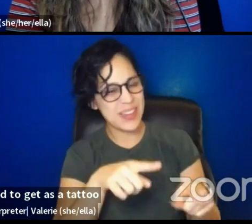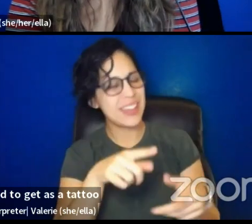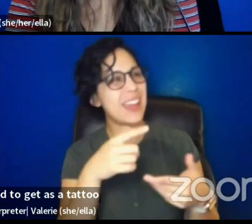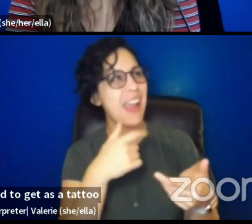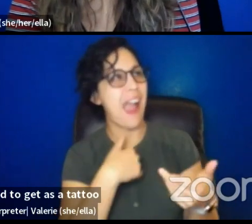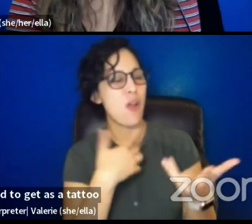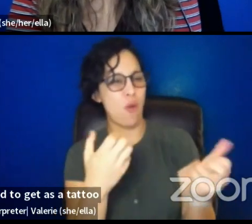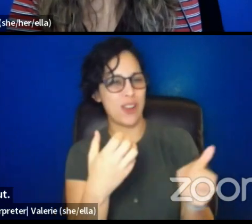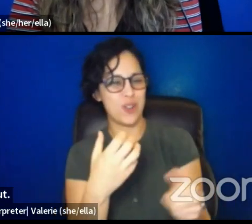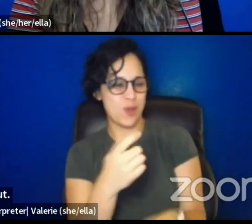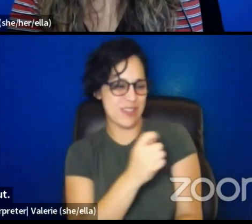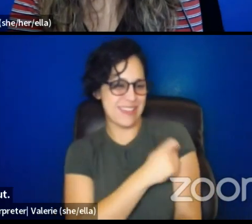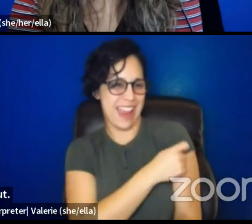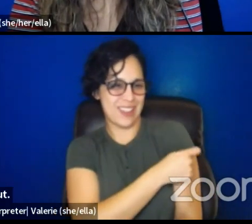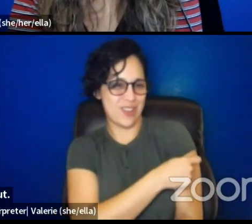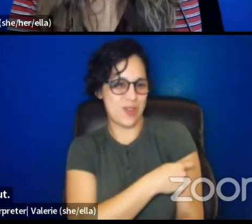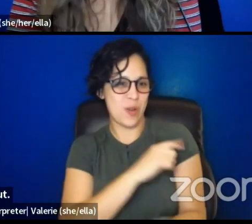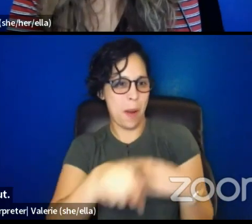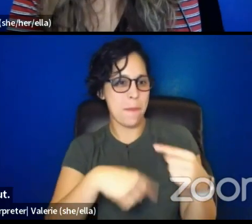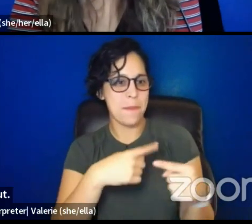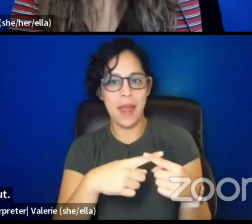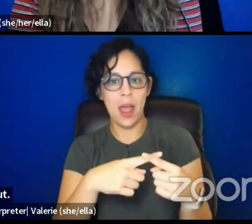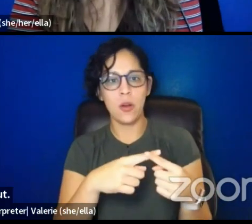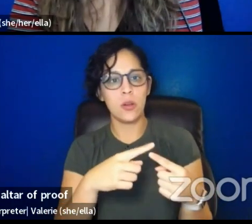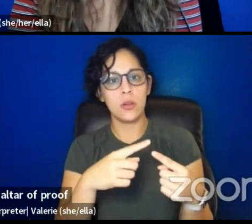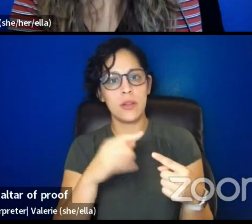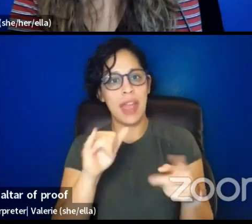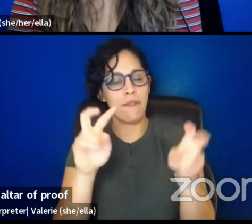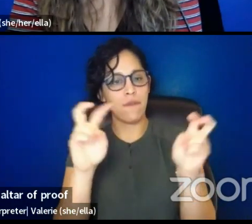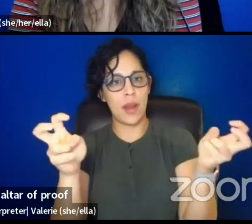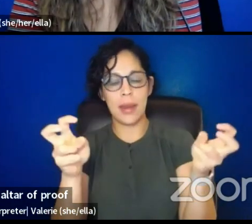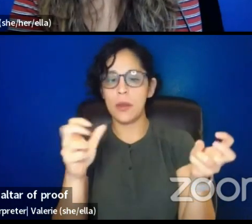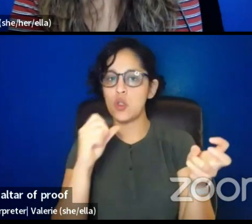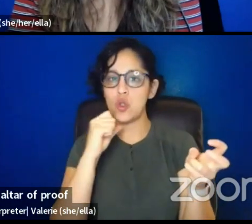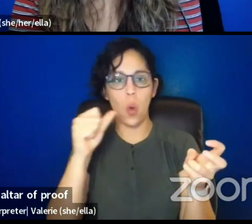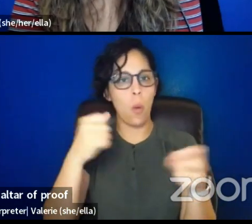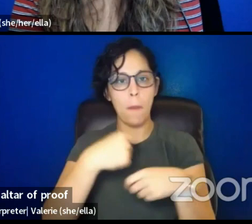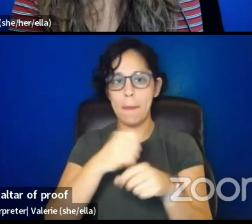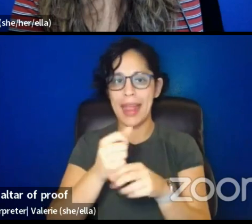um, don't make a sacrifice on the altar of performative change.